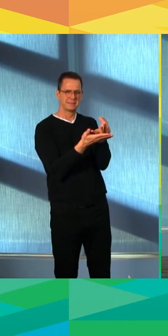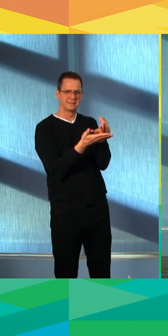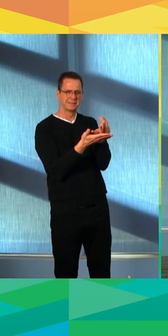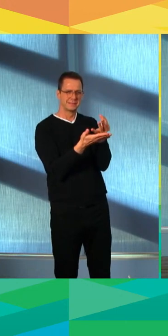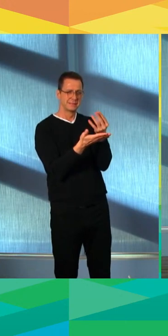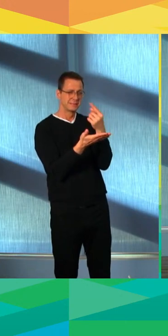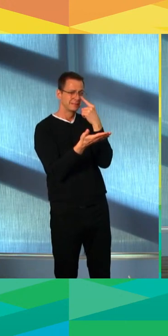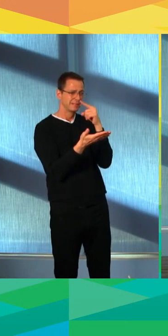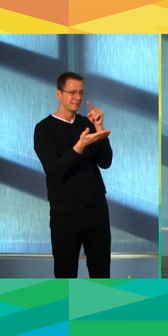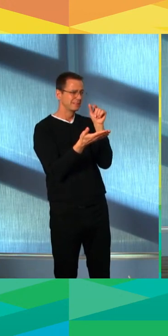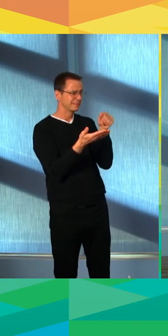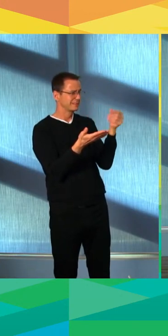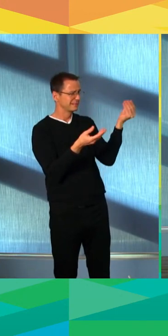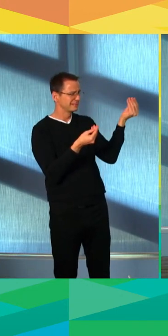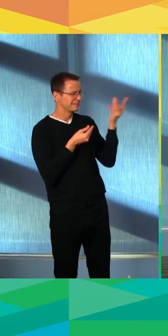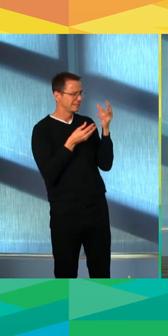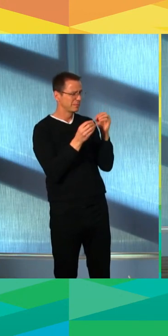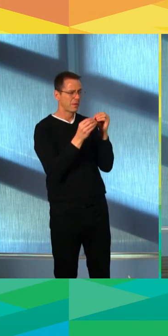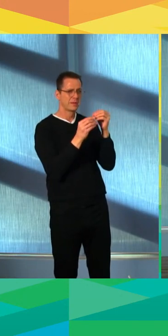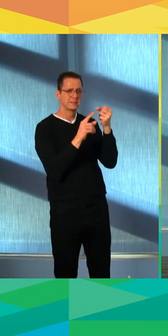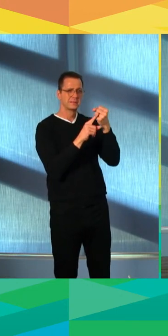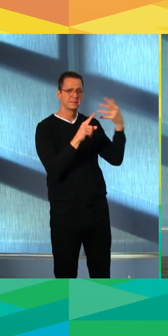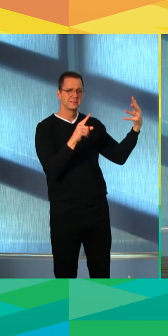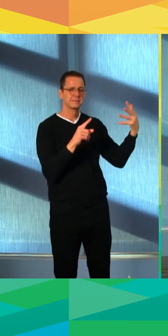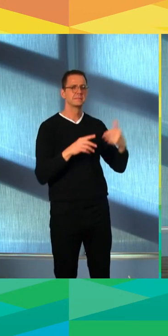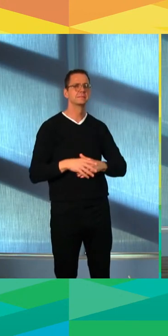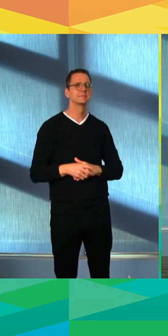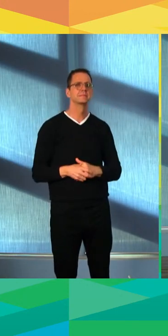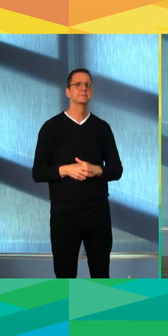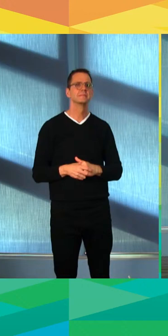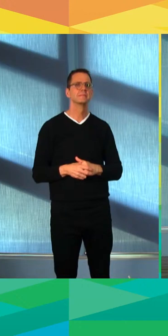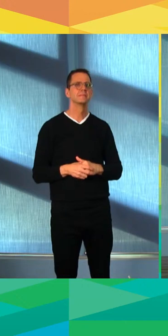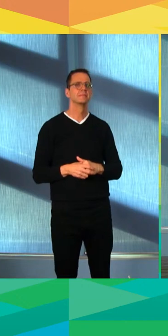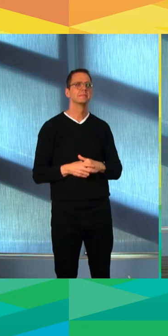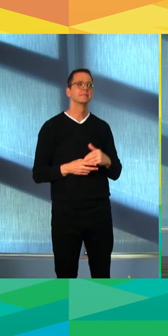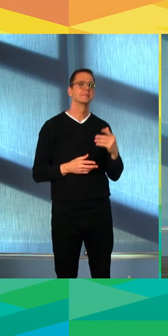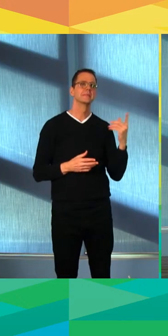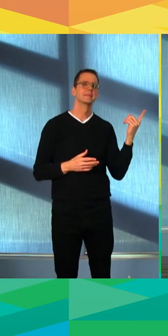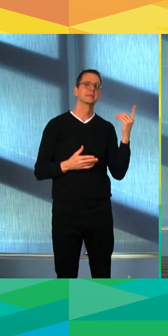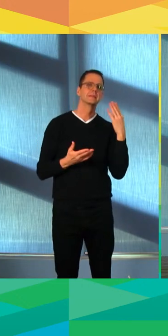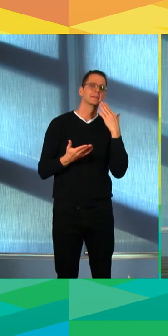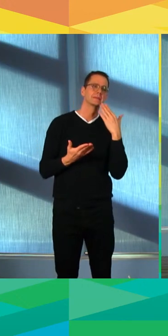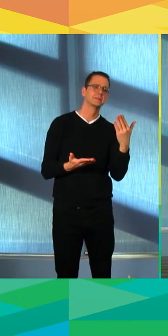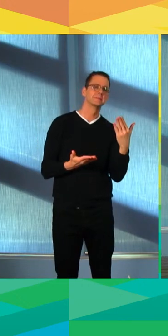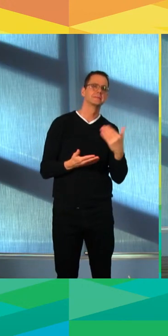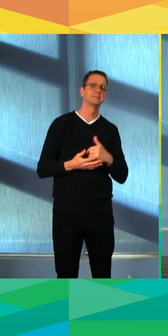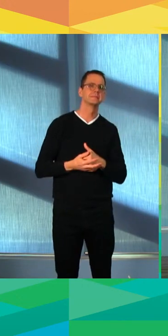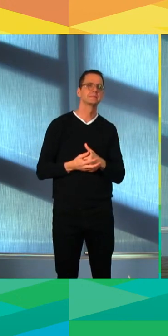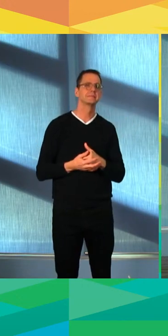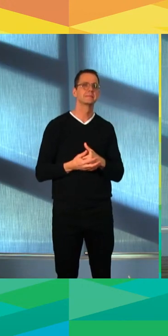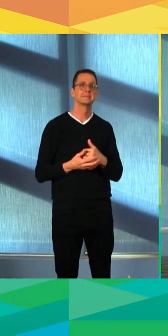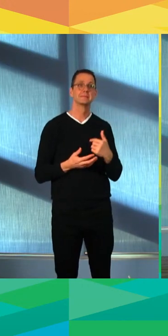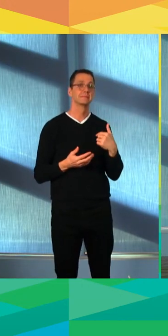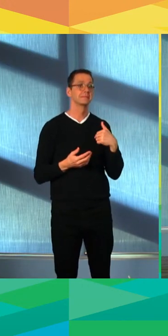can provide about the Expo. Yeah, thanks for the question. Just really that we're ready, willing and able to help with any vaccinations anywhere we can. And the